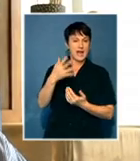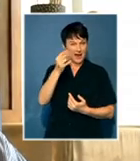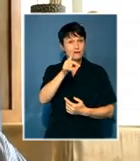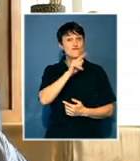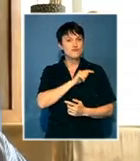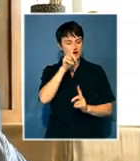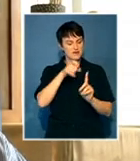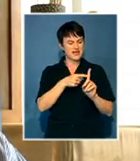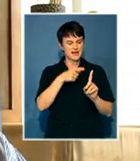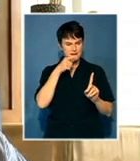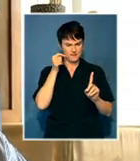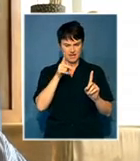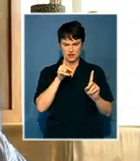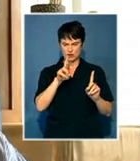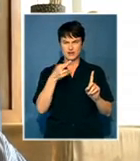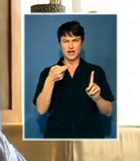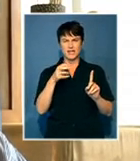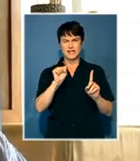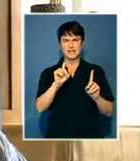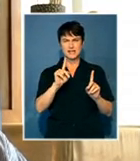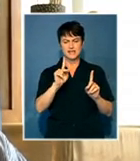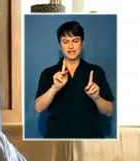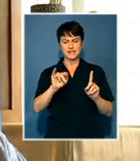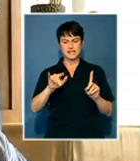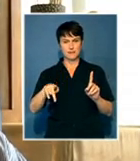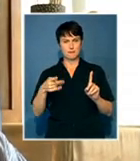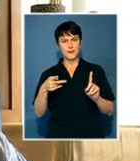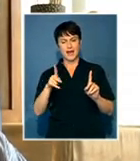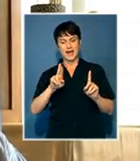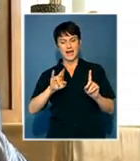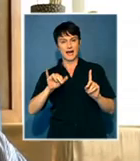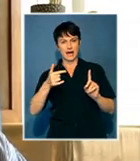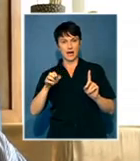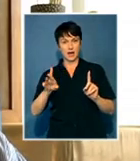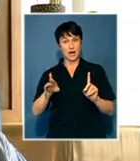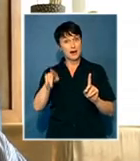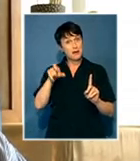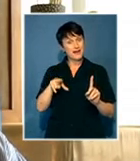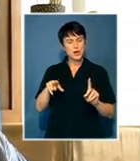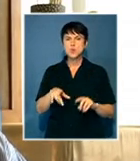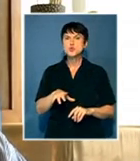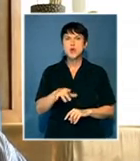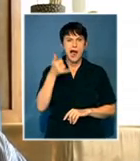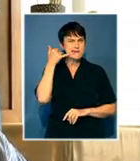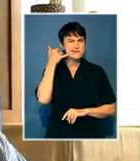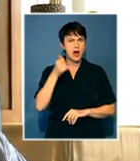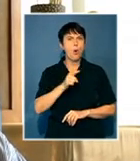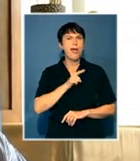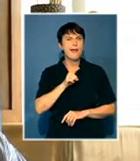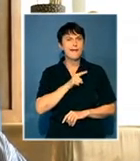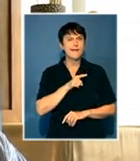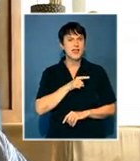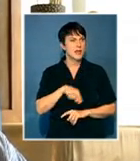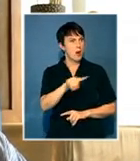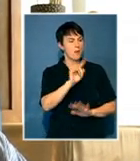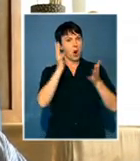Dr. Grighe, think Dr. Grighe. He was very jealous about the way I caught